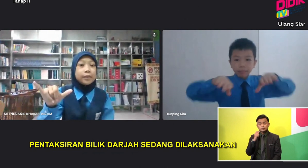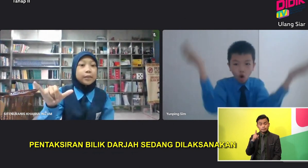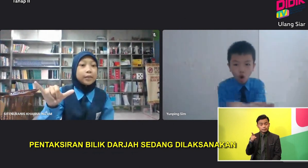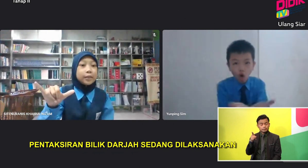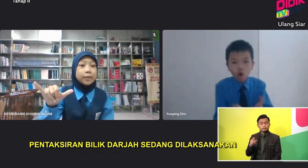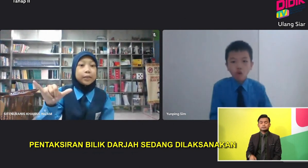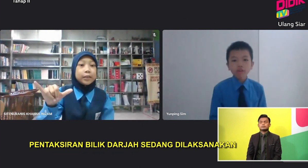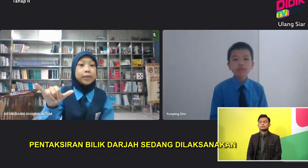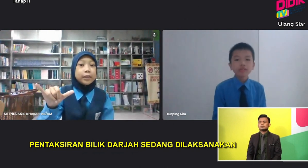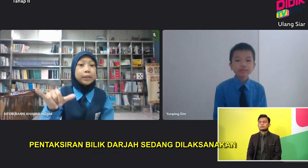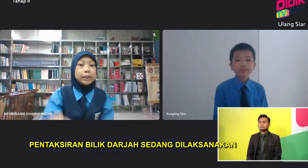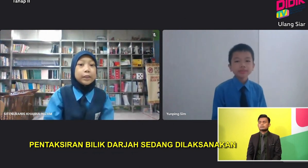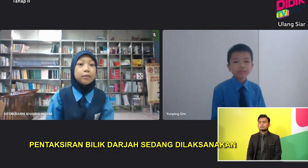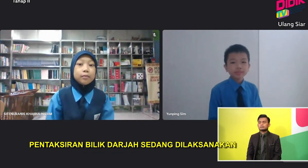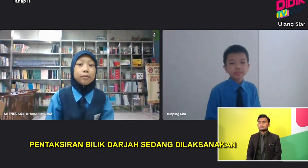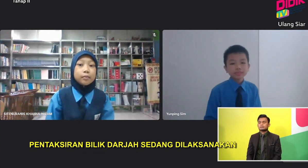They